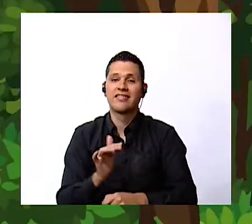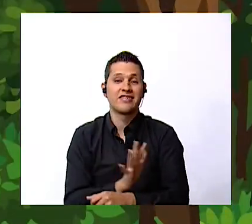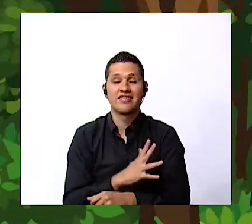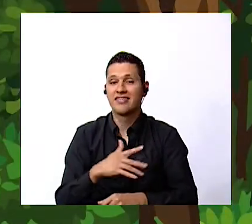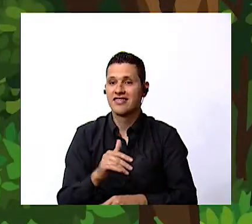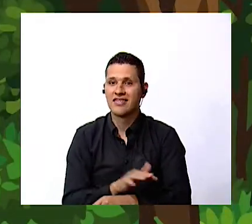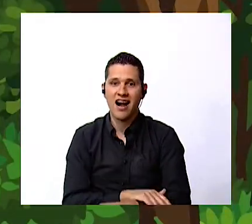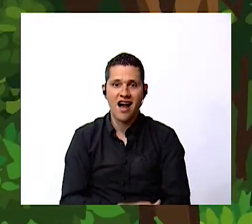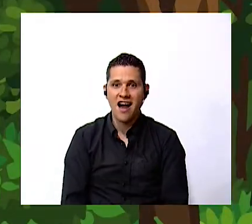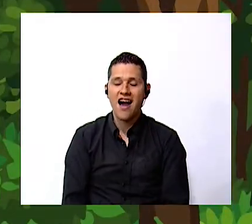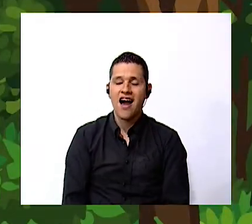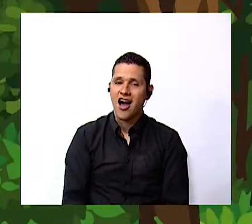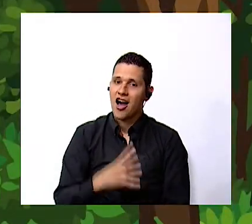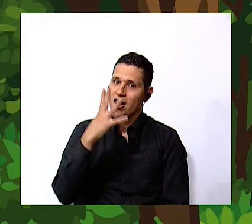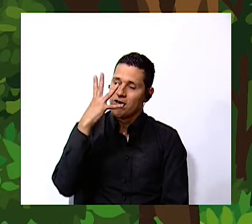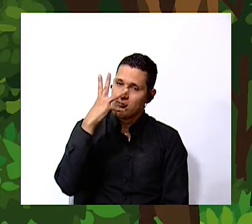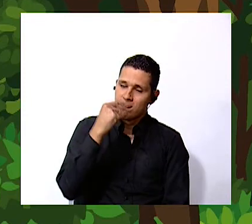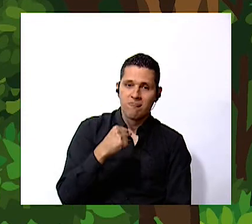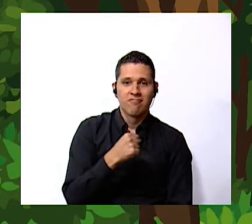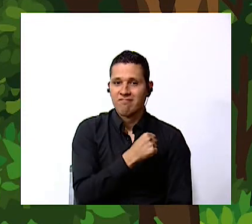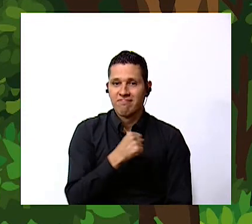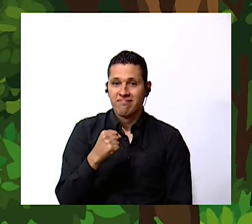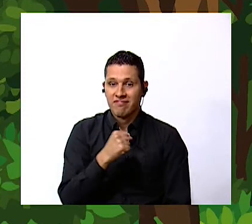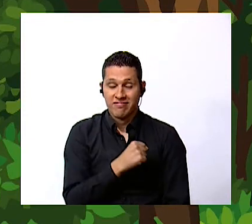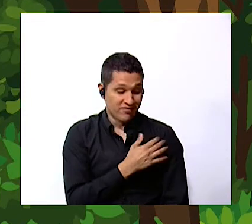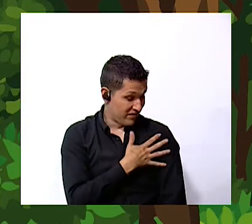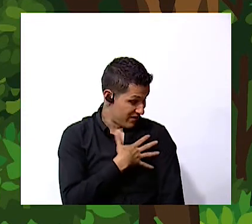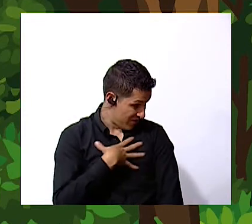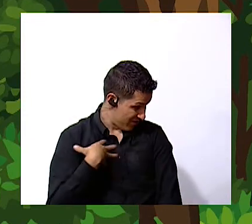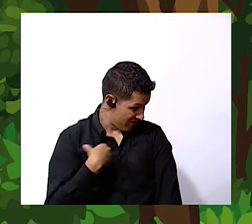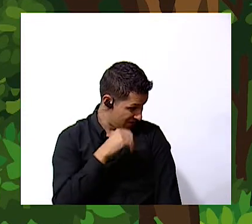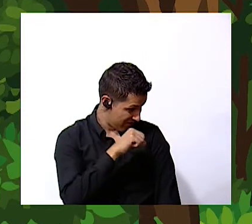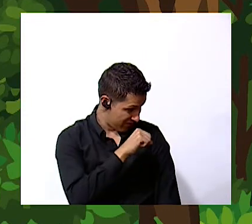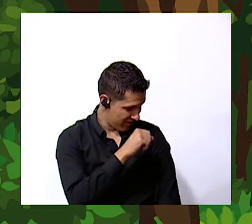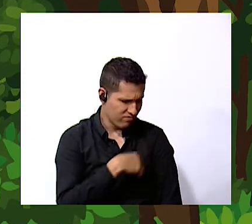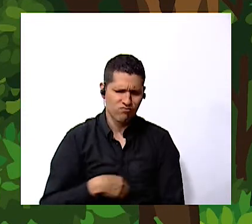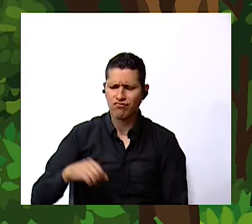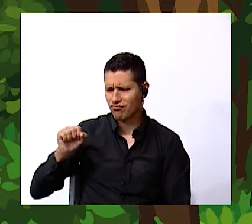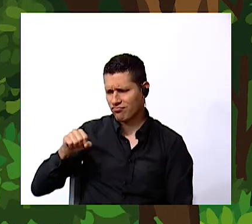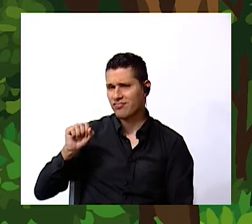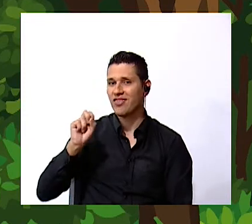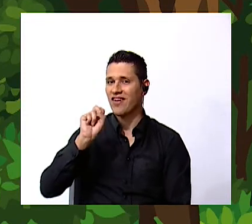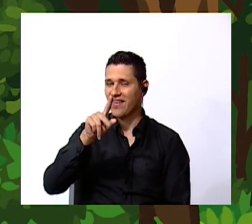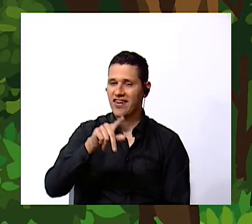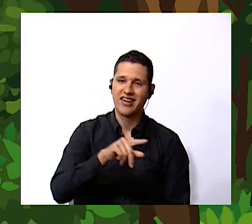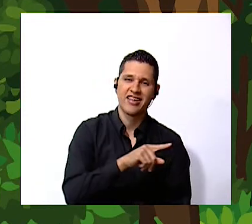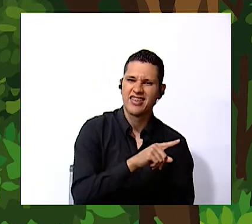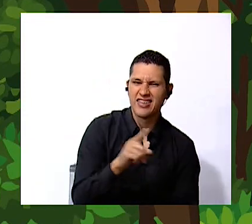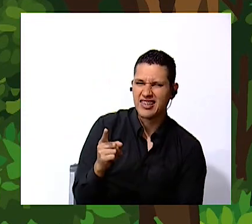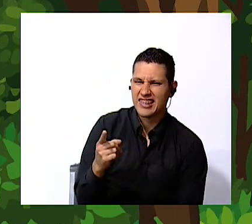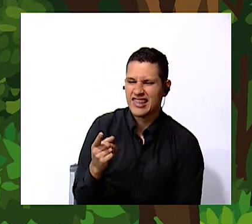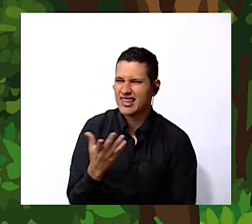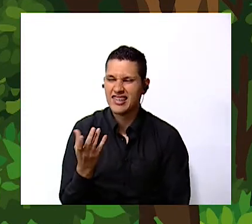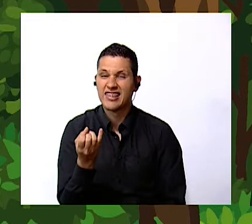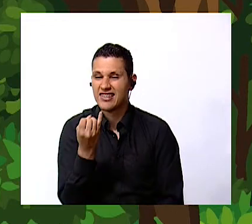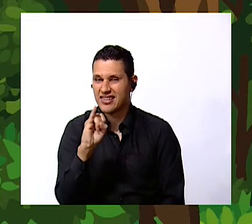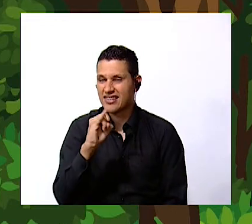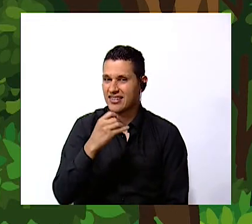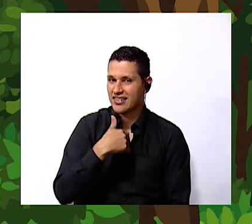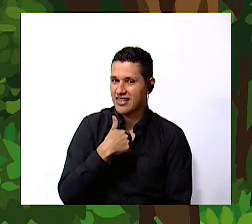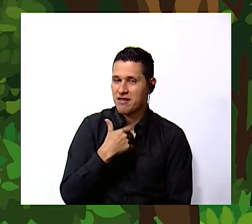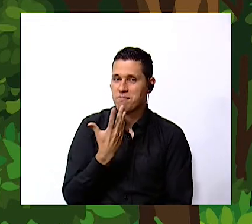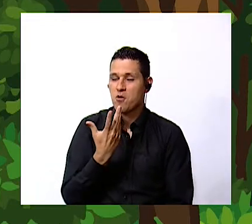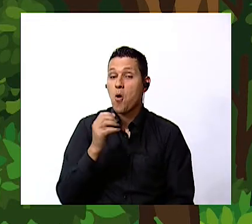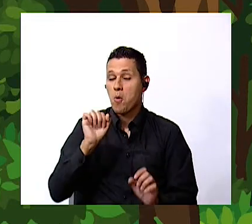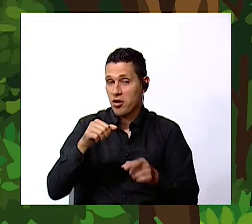what a great song did you like it yes cool now what about if we have a practice